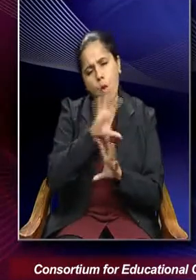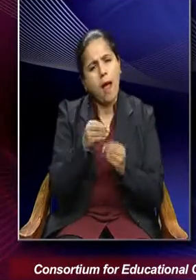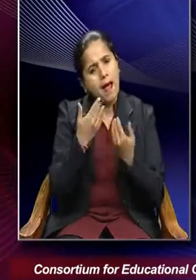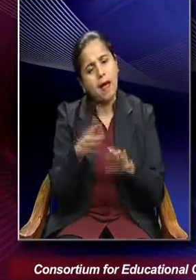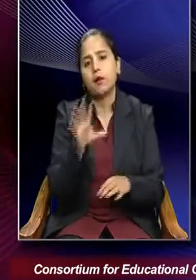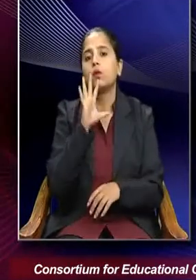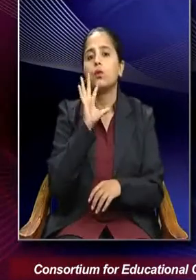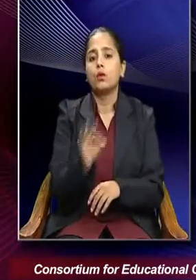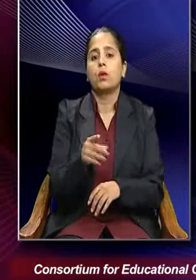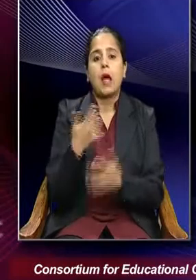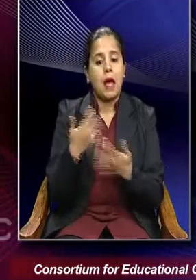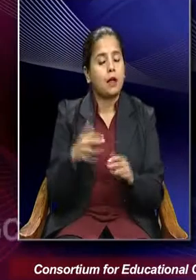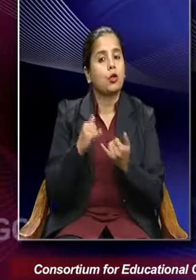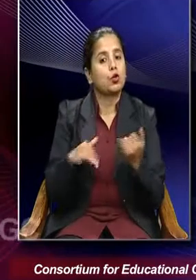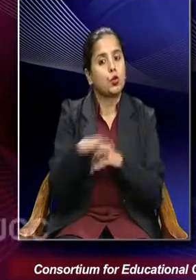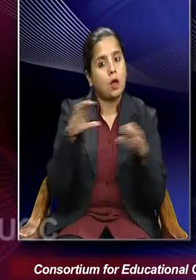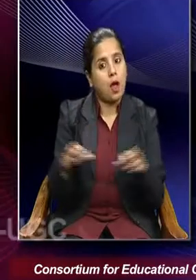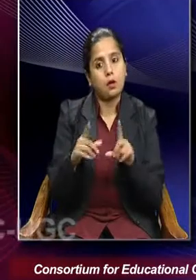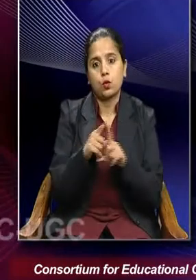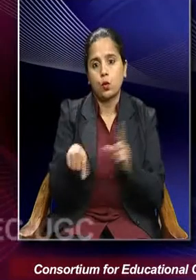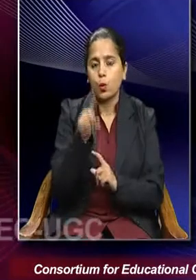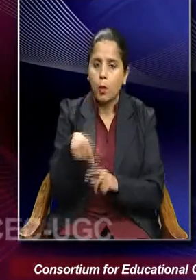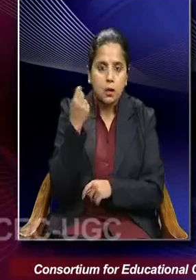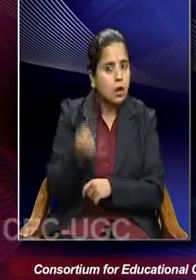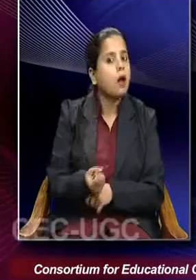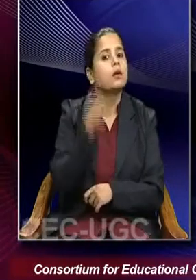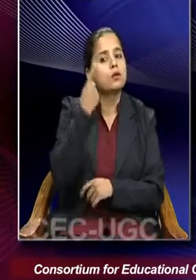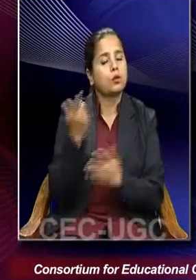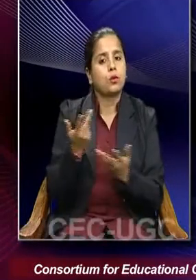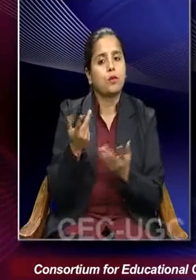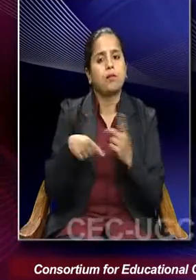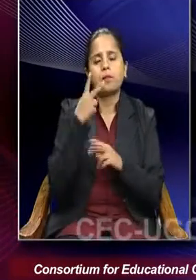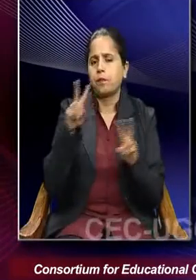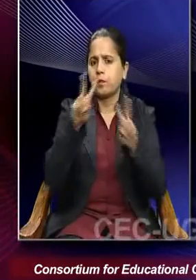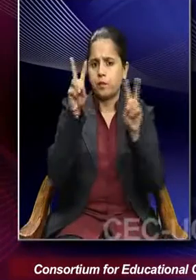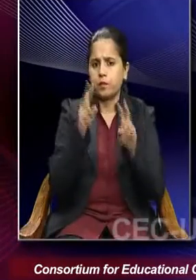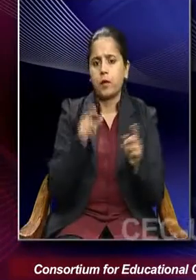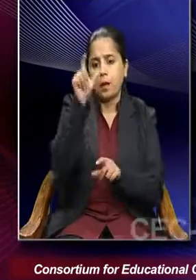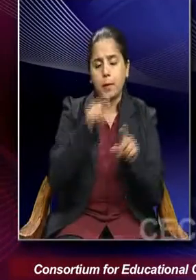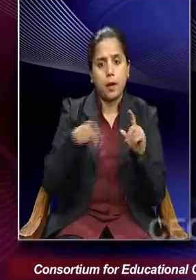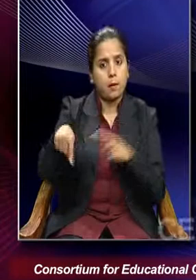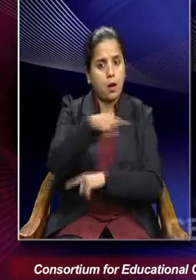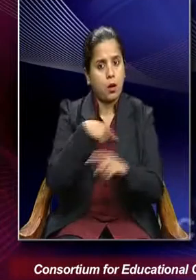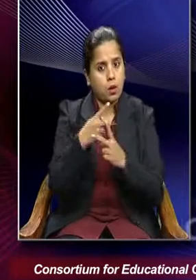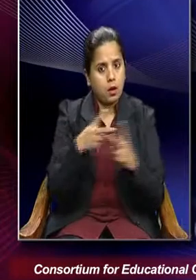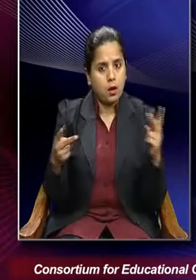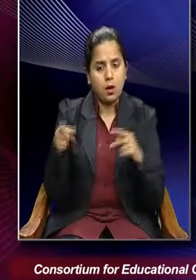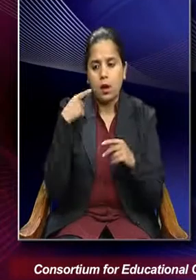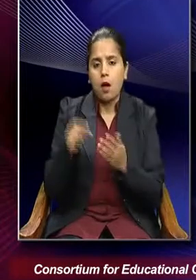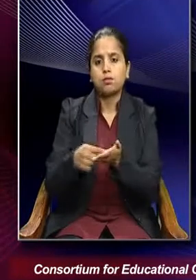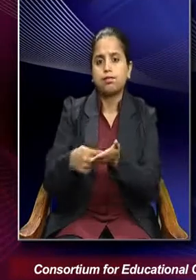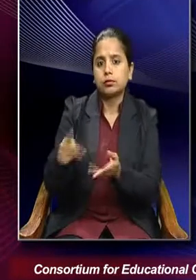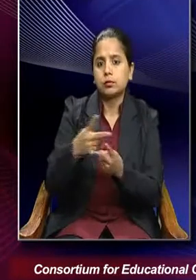every social action has to be understood in terms of the people assigning